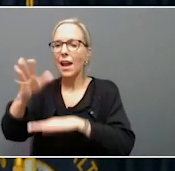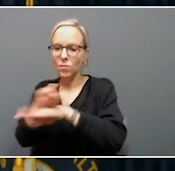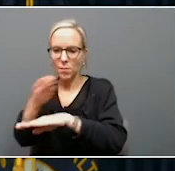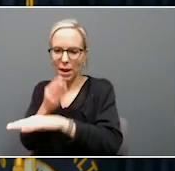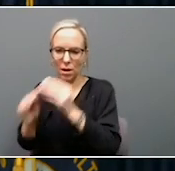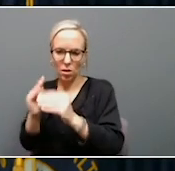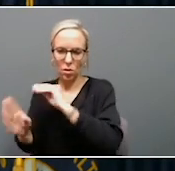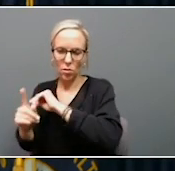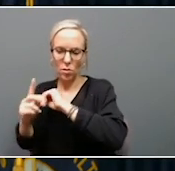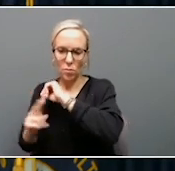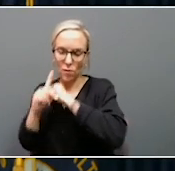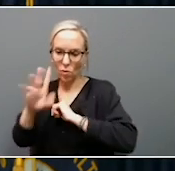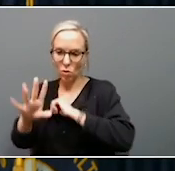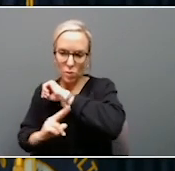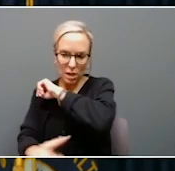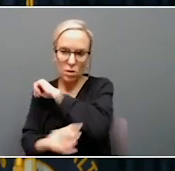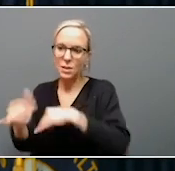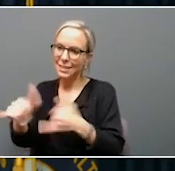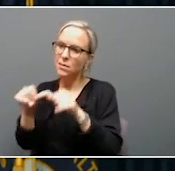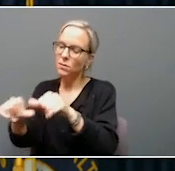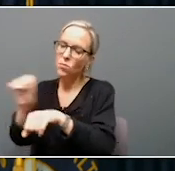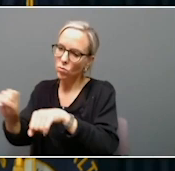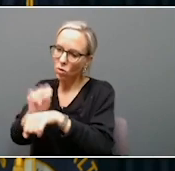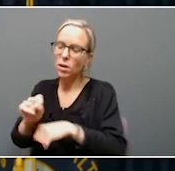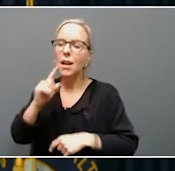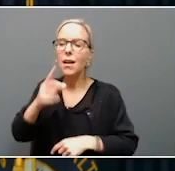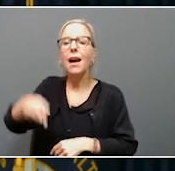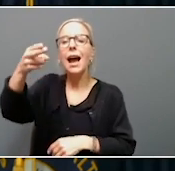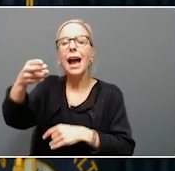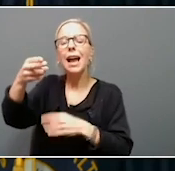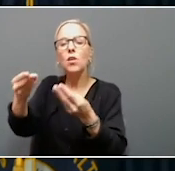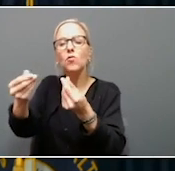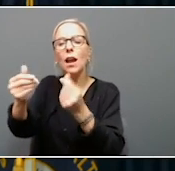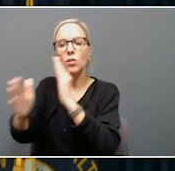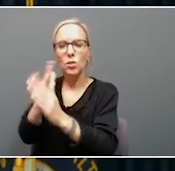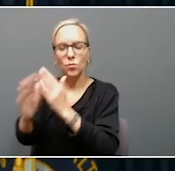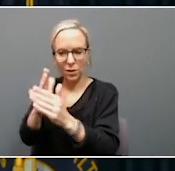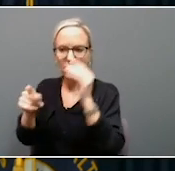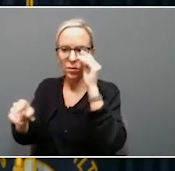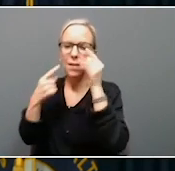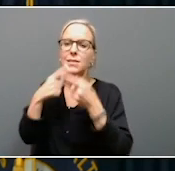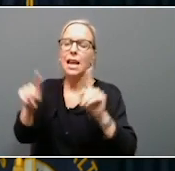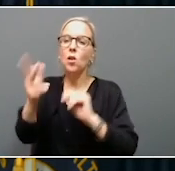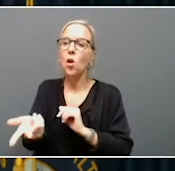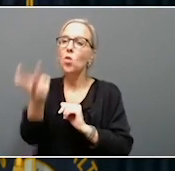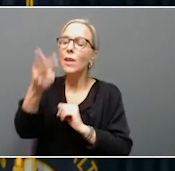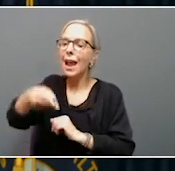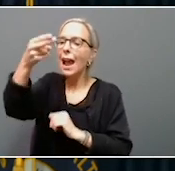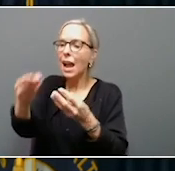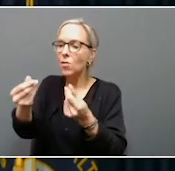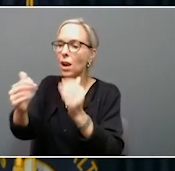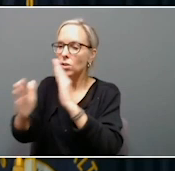ongoing. High ground communities, a lot of great updates. To date, we've announced three high ground communities. That's Olive